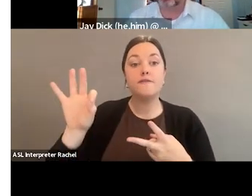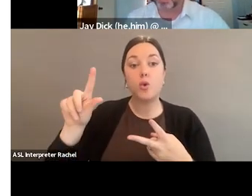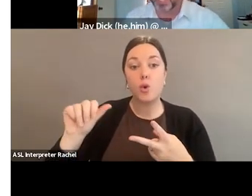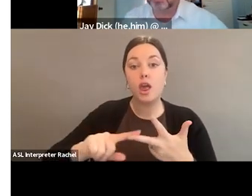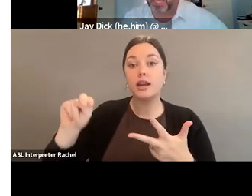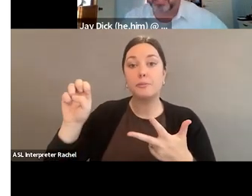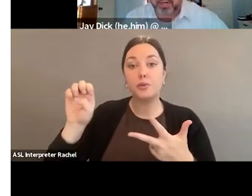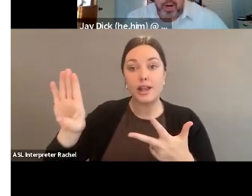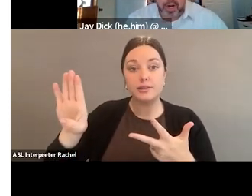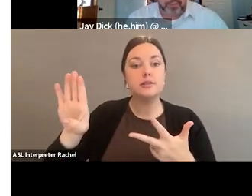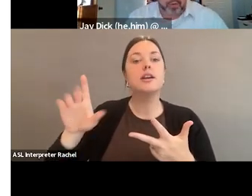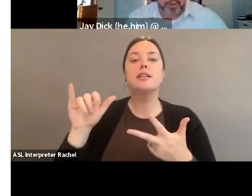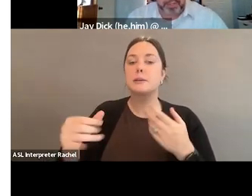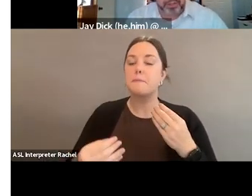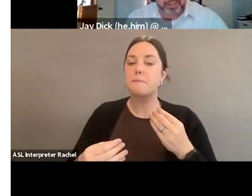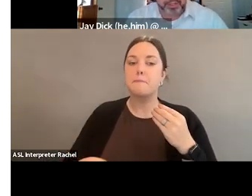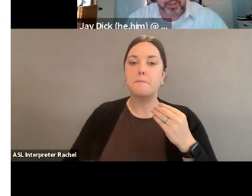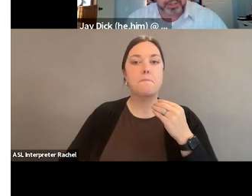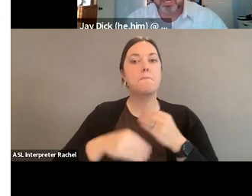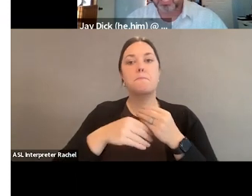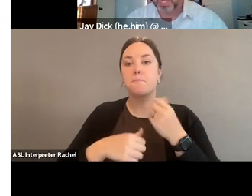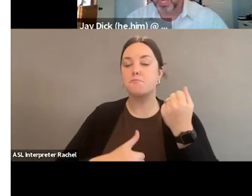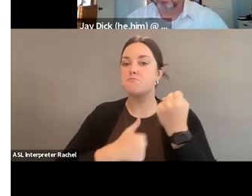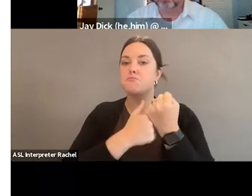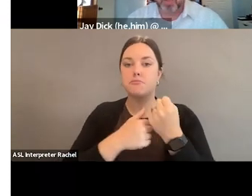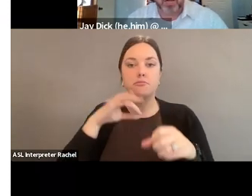where the most gains happen for women legislators.